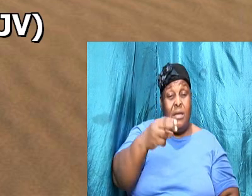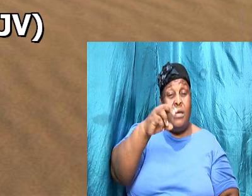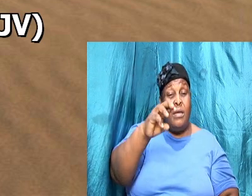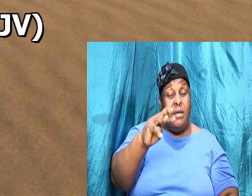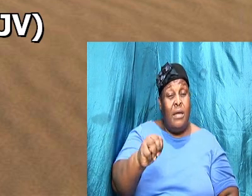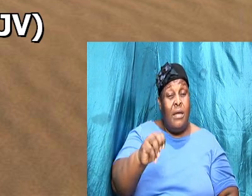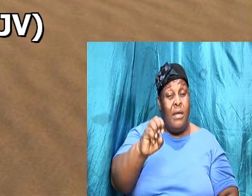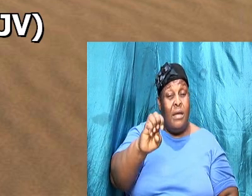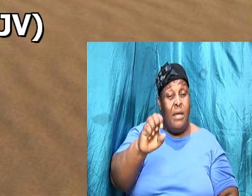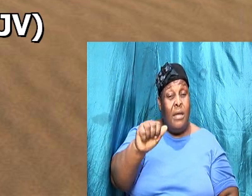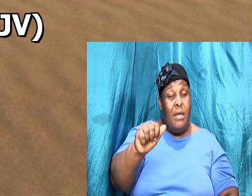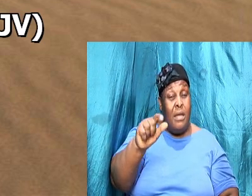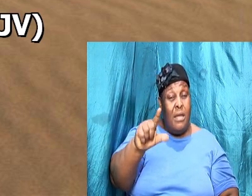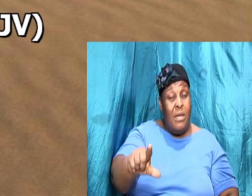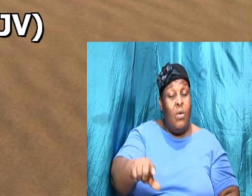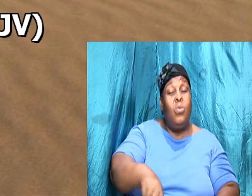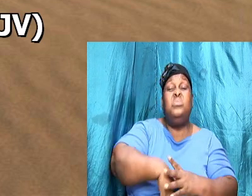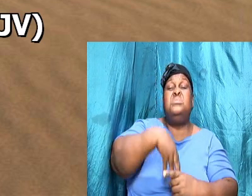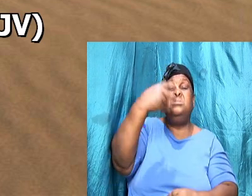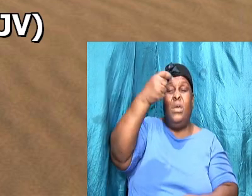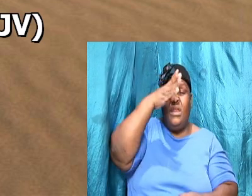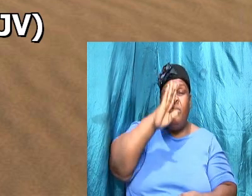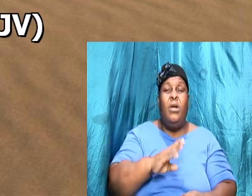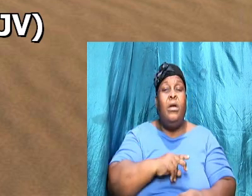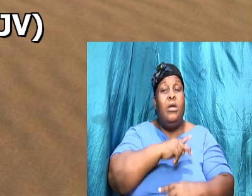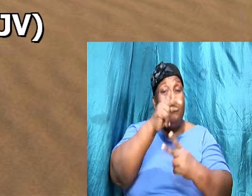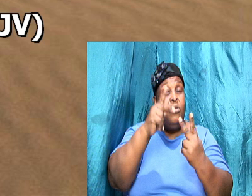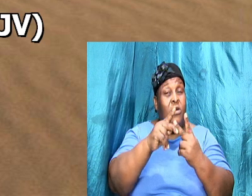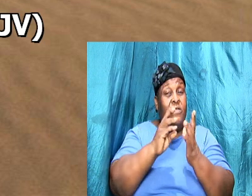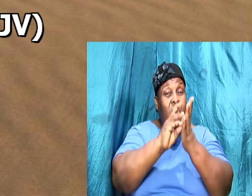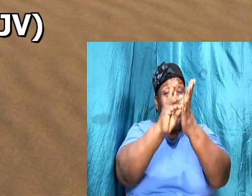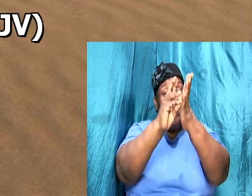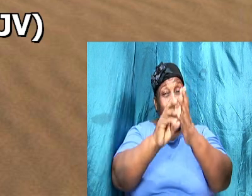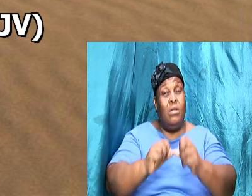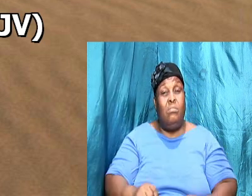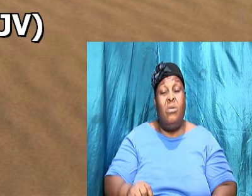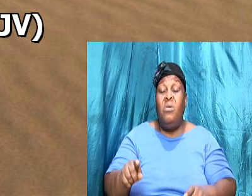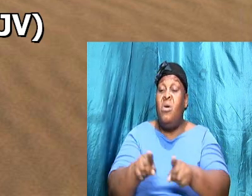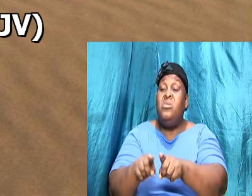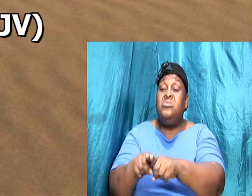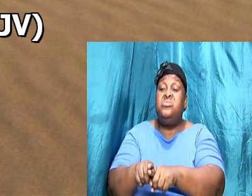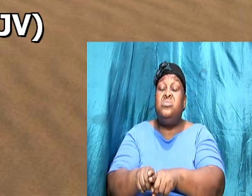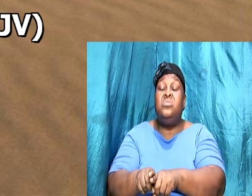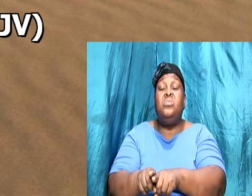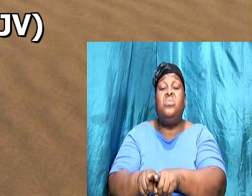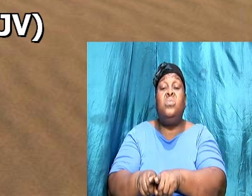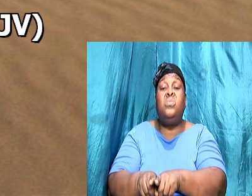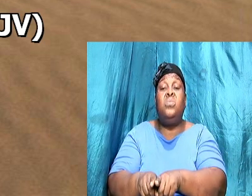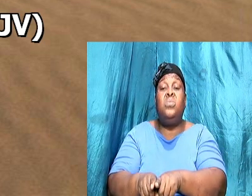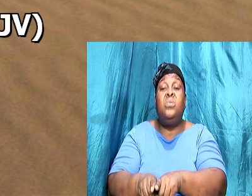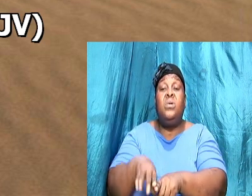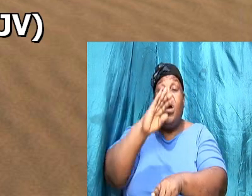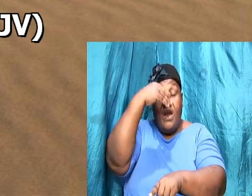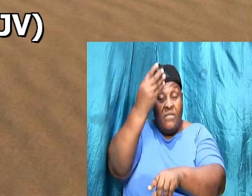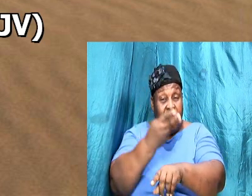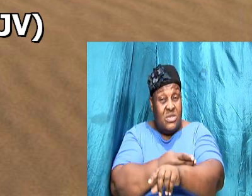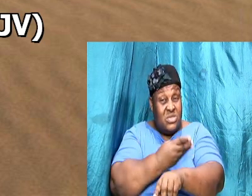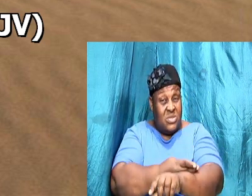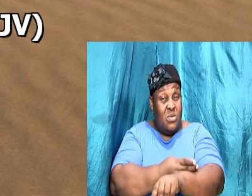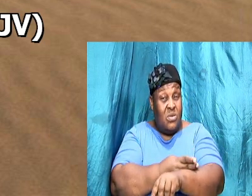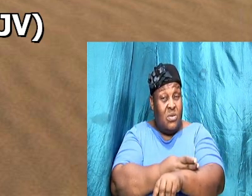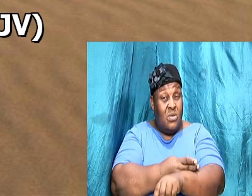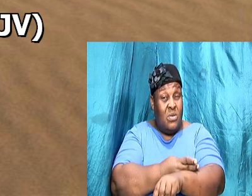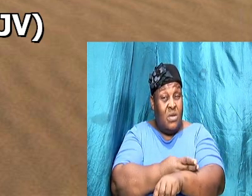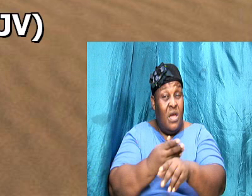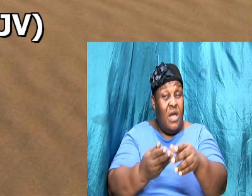outside of God's perfect will and him say also of the son of the bandwomen I will make a nation because he